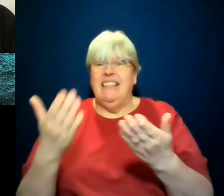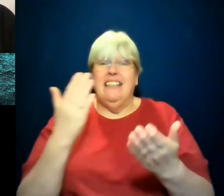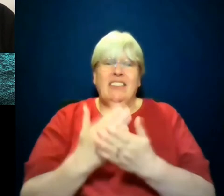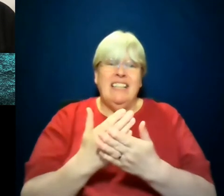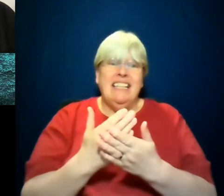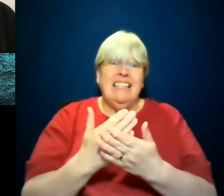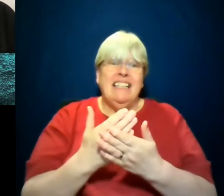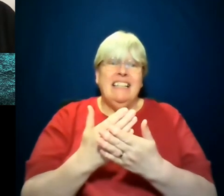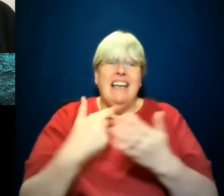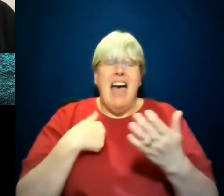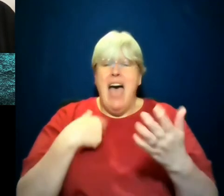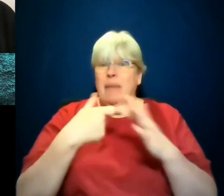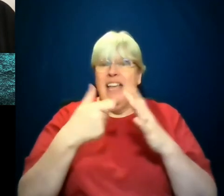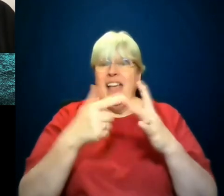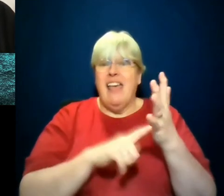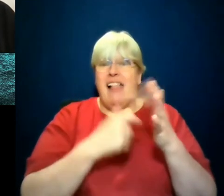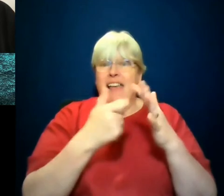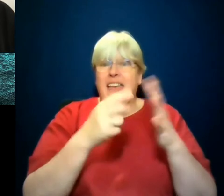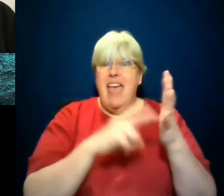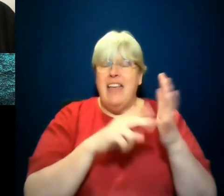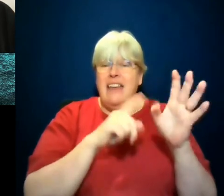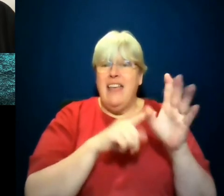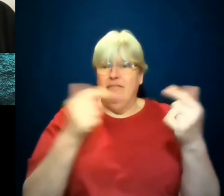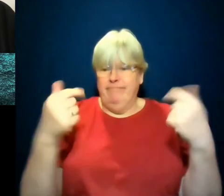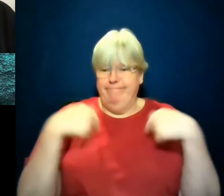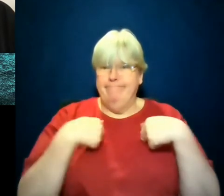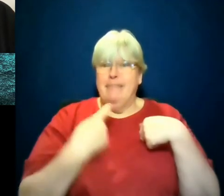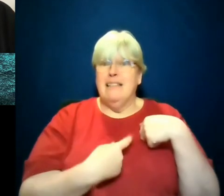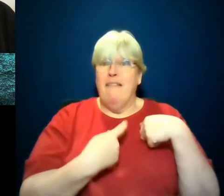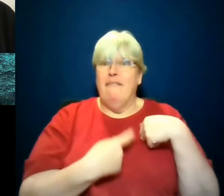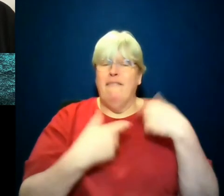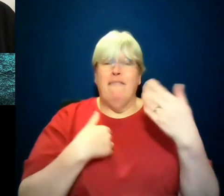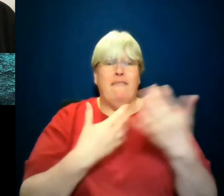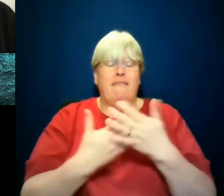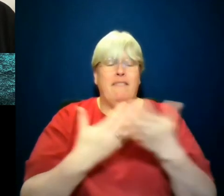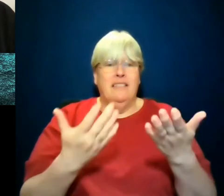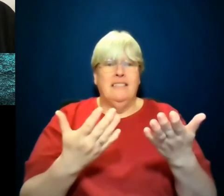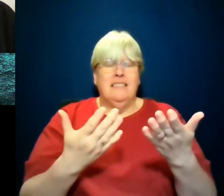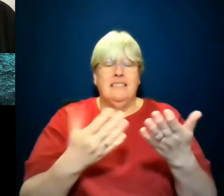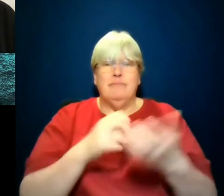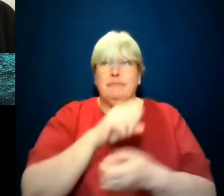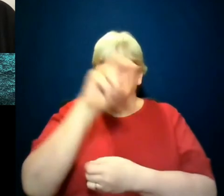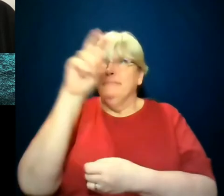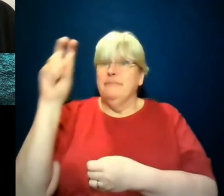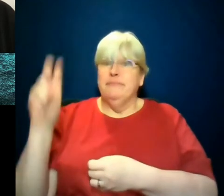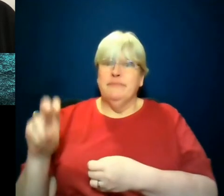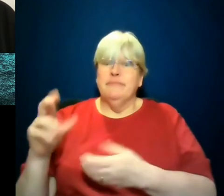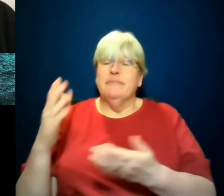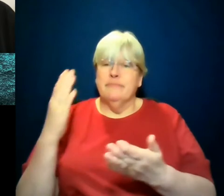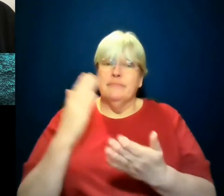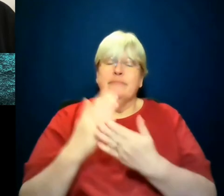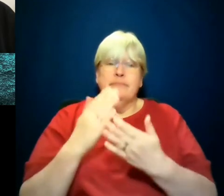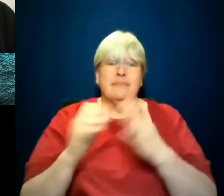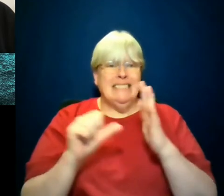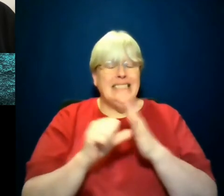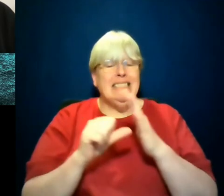not going to end up in a bar. It's sad, but true. Not yet. Um, but it has been a really difficult time for us to keep our own